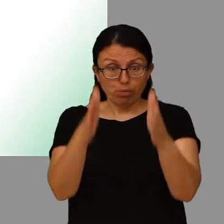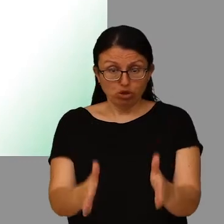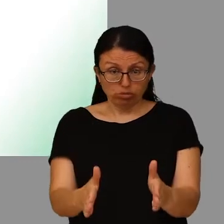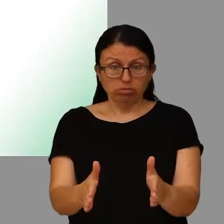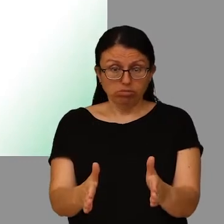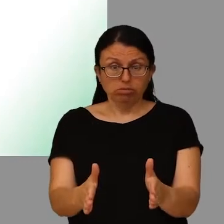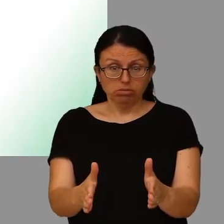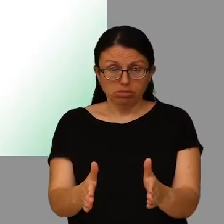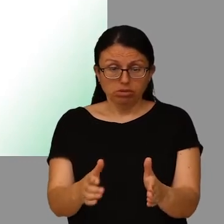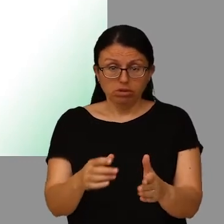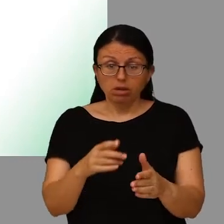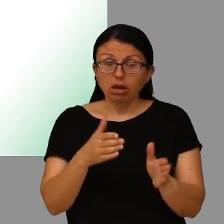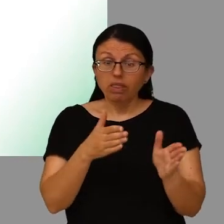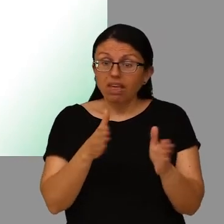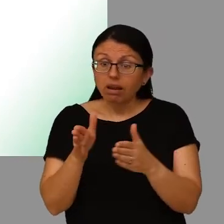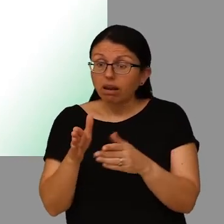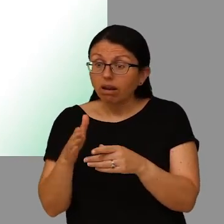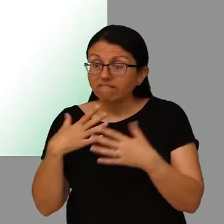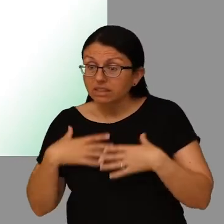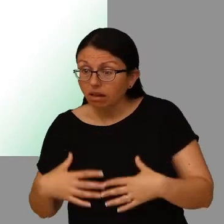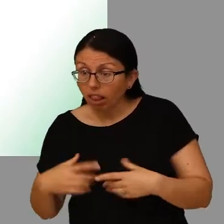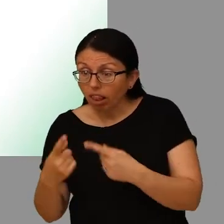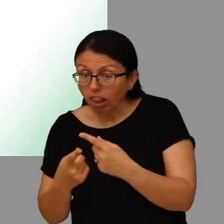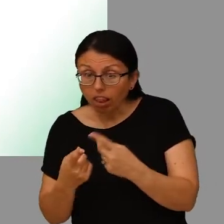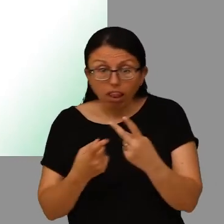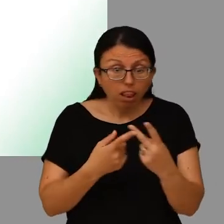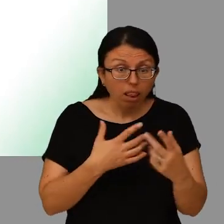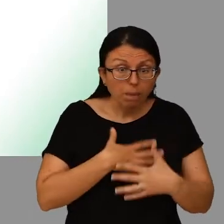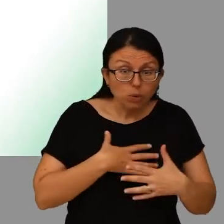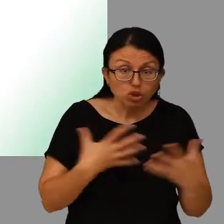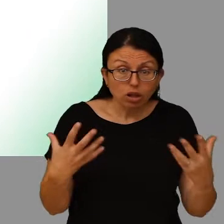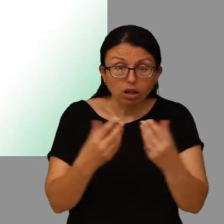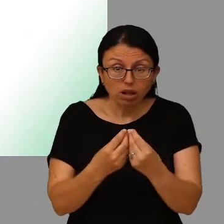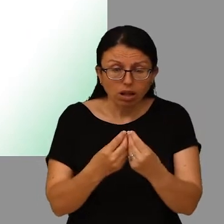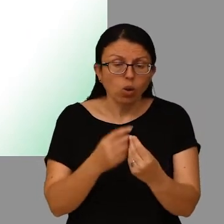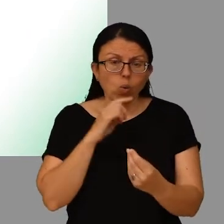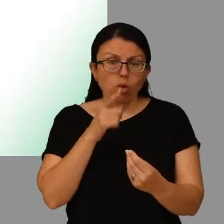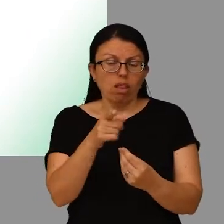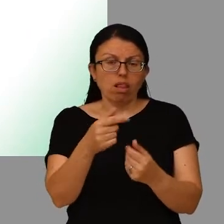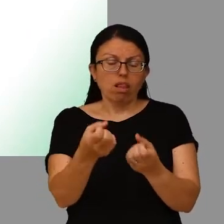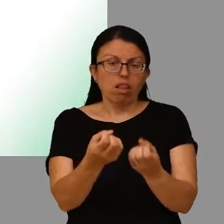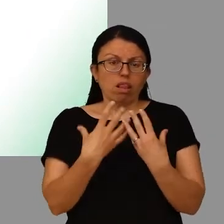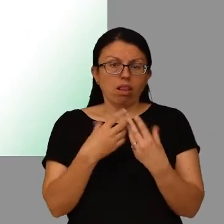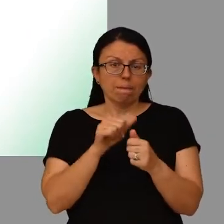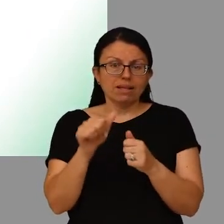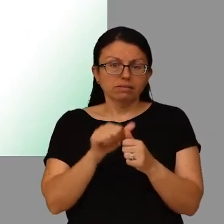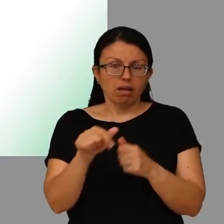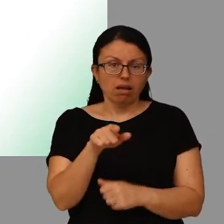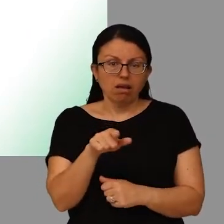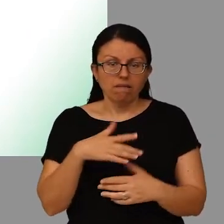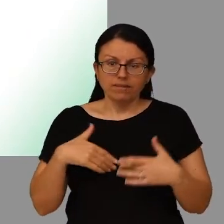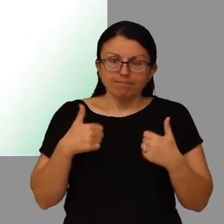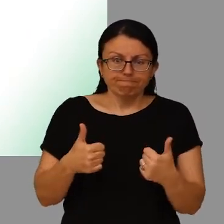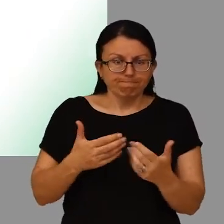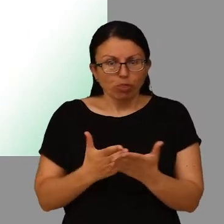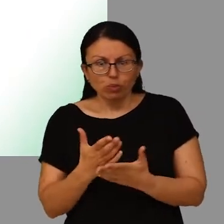but looking at the physical side and the emotional side as well we're going to get a lot better response from you as you go